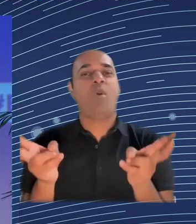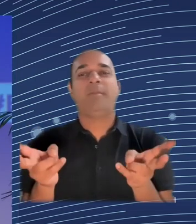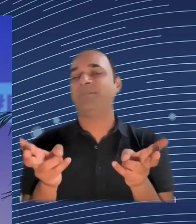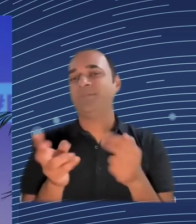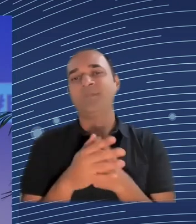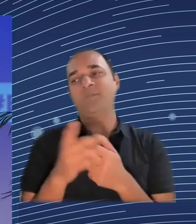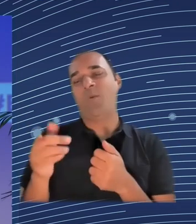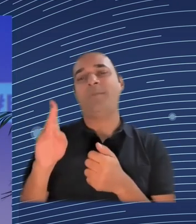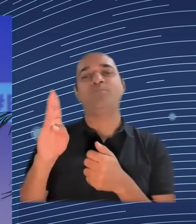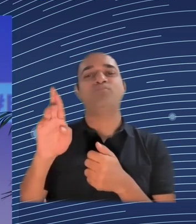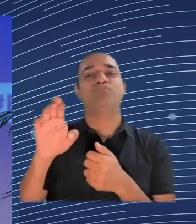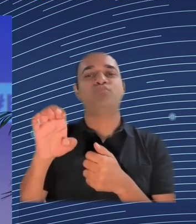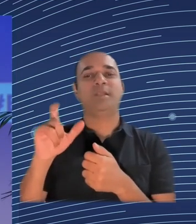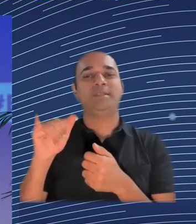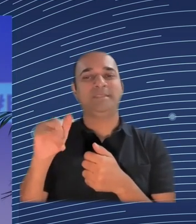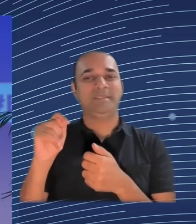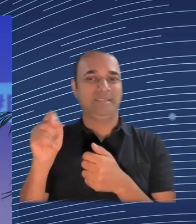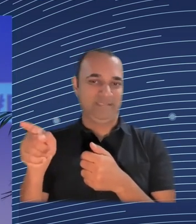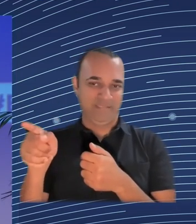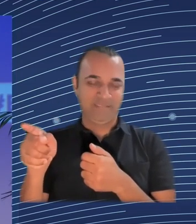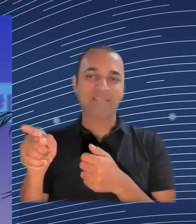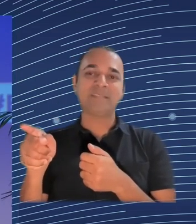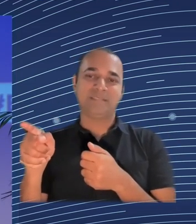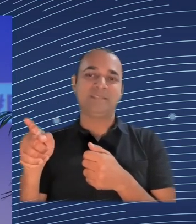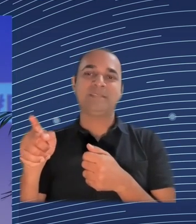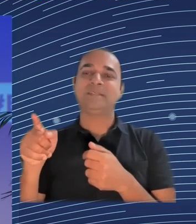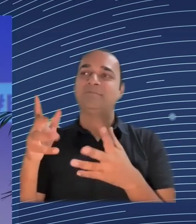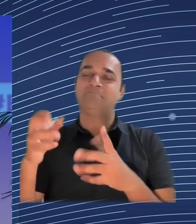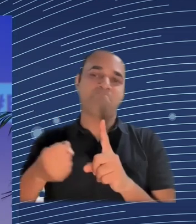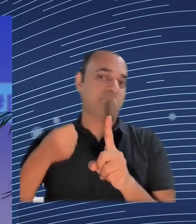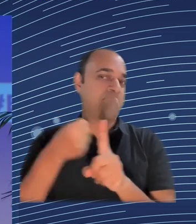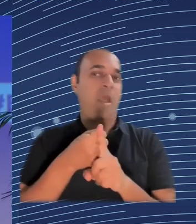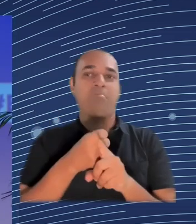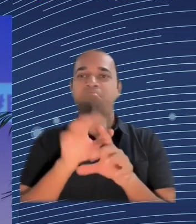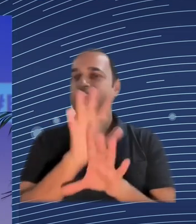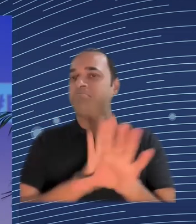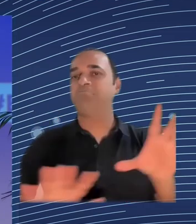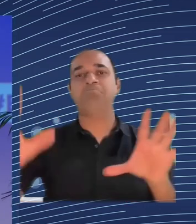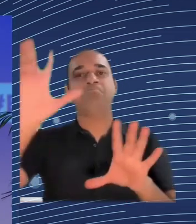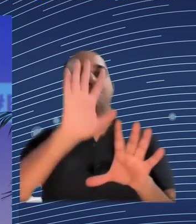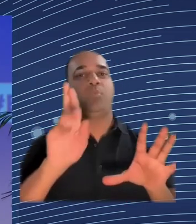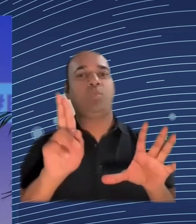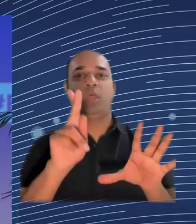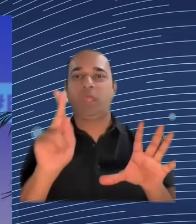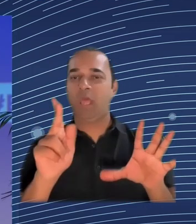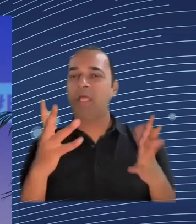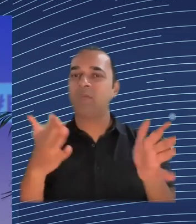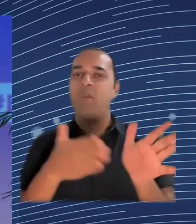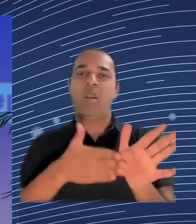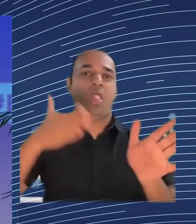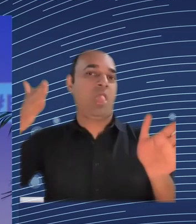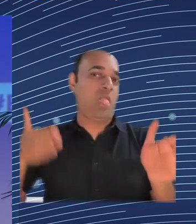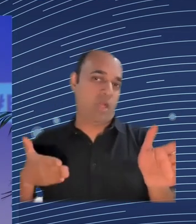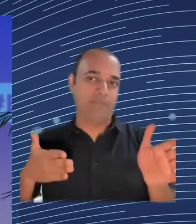Some of the biggest elements, the biggest changes, the most dynamic industries, have not happened in our big cities.